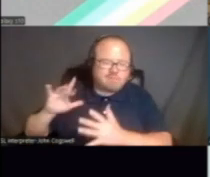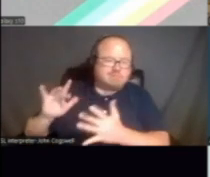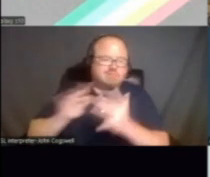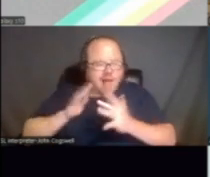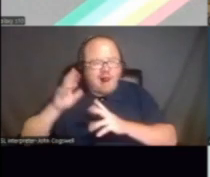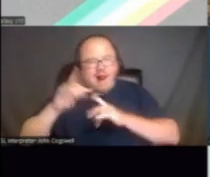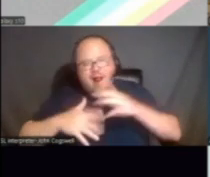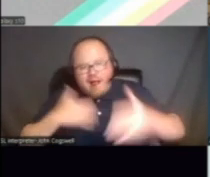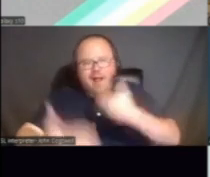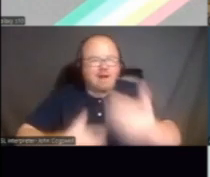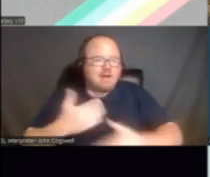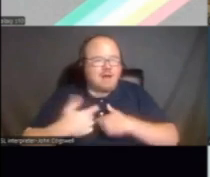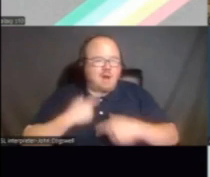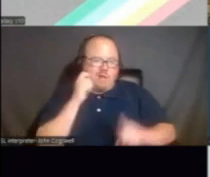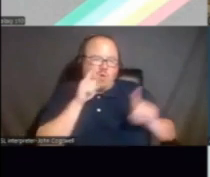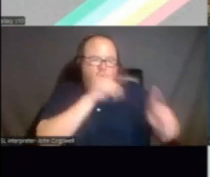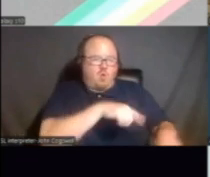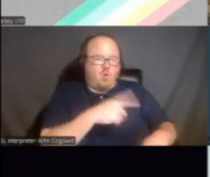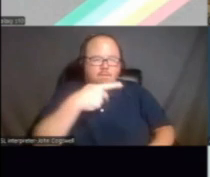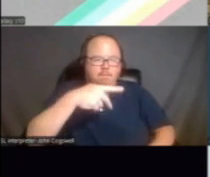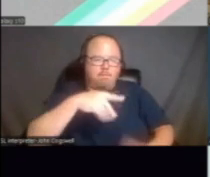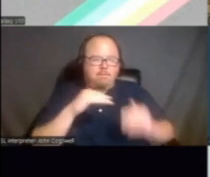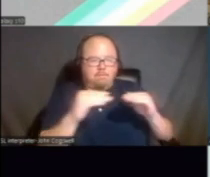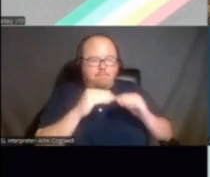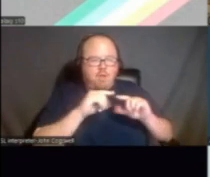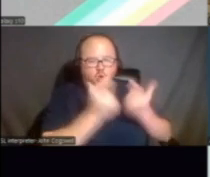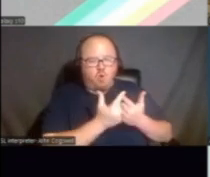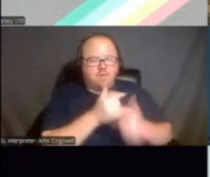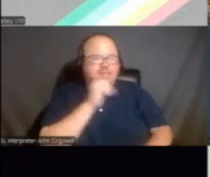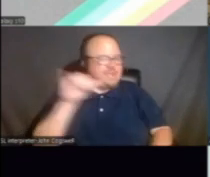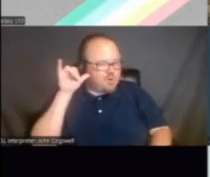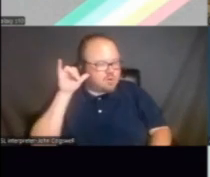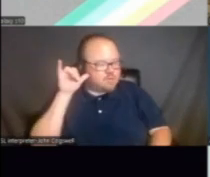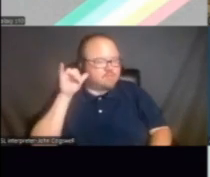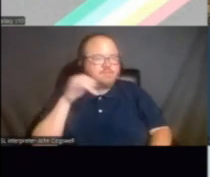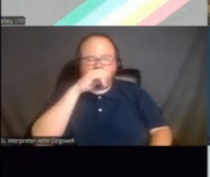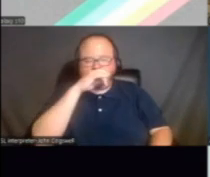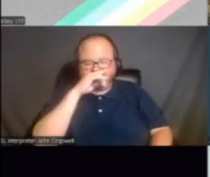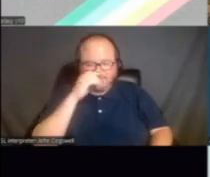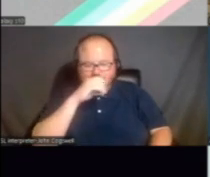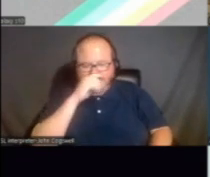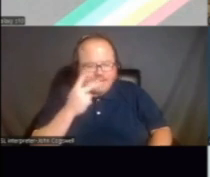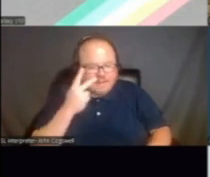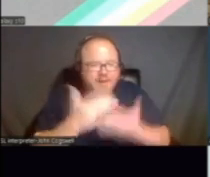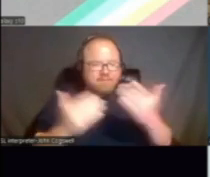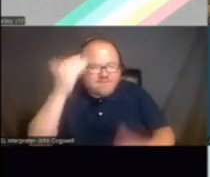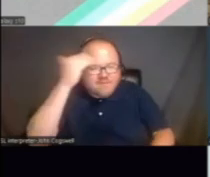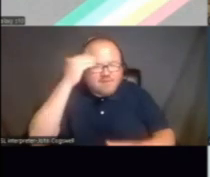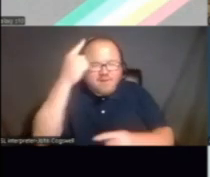in. And I just went to a peer group. It was yesterday, and I got to, you know, see familiar faces.